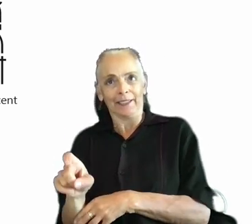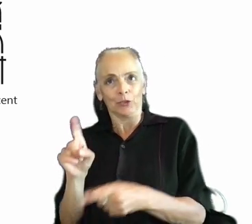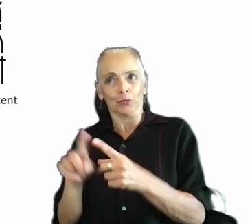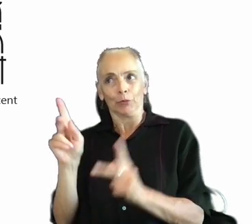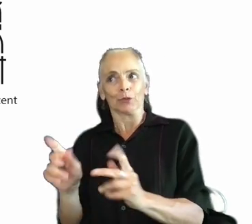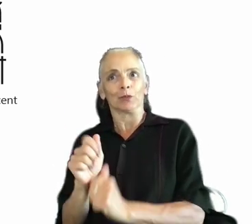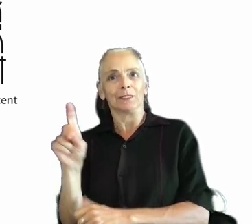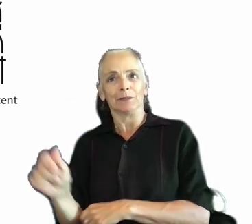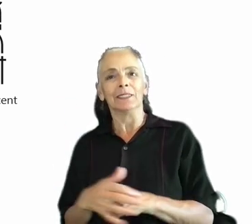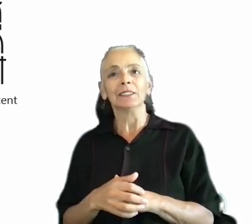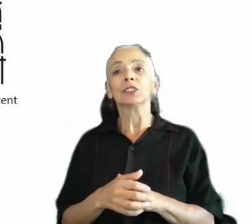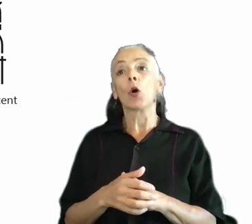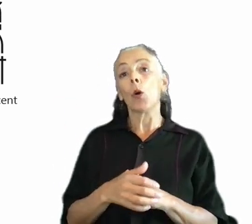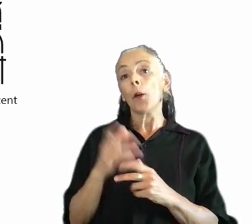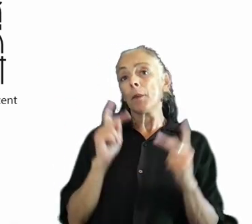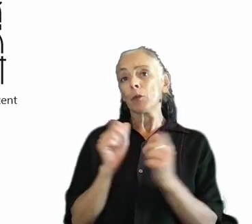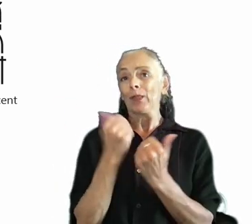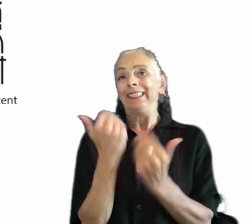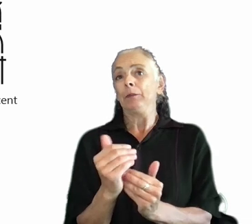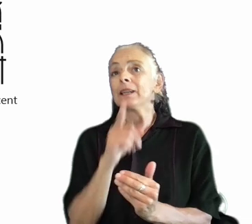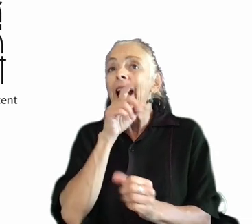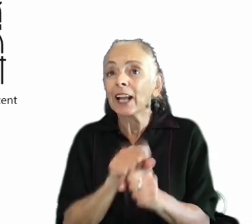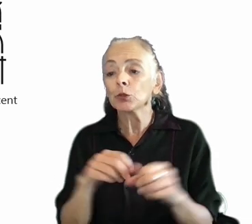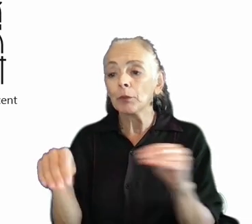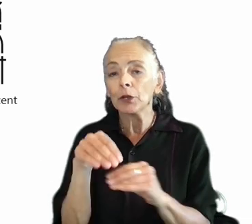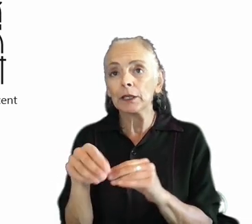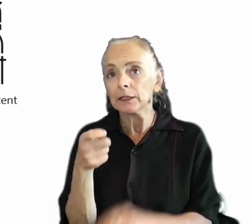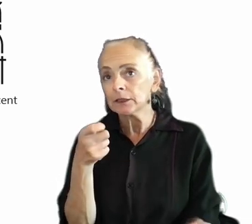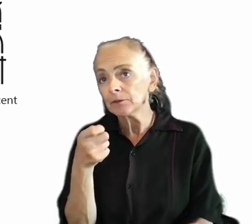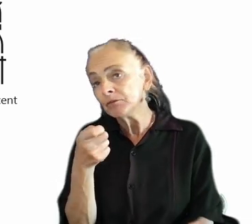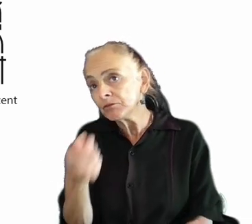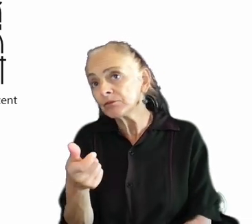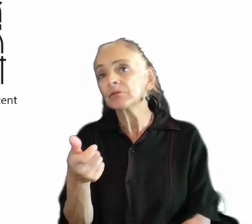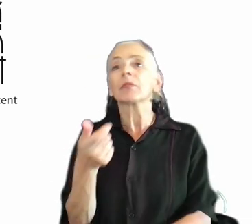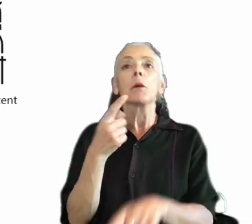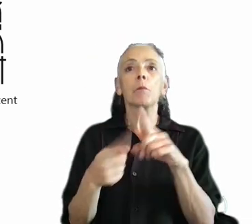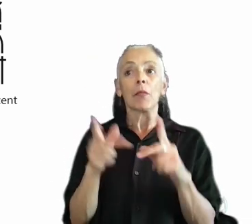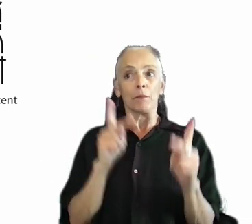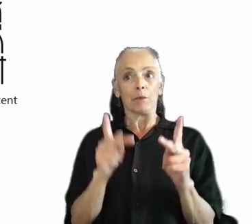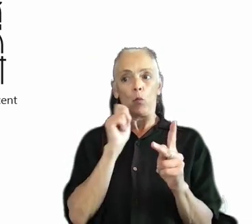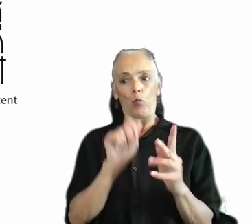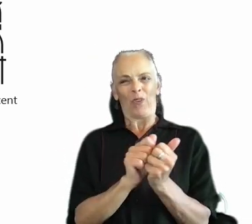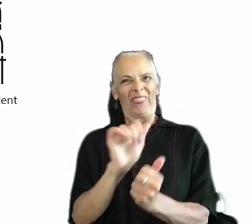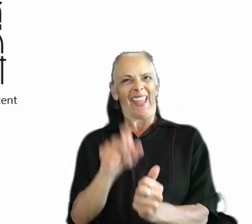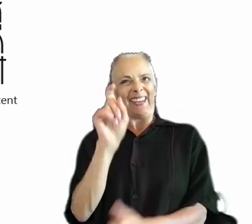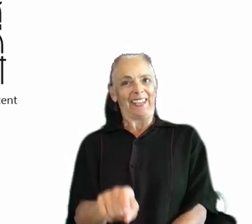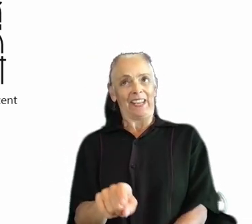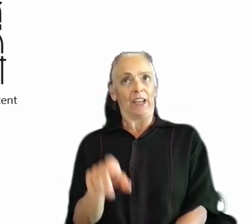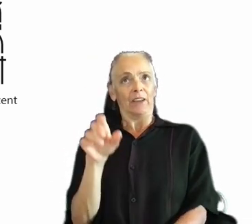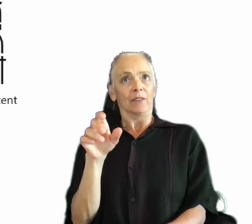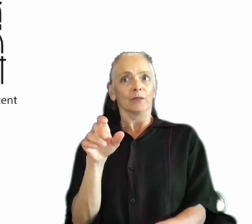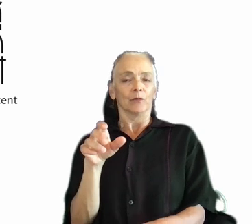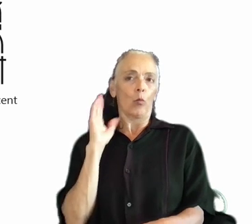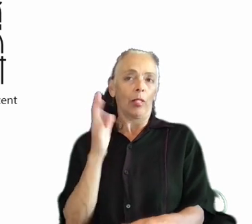gamers with limited mobility might be relatively small, the number of people with a particular need grows quite a bit when you think across the spectrum of